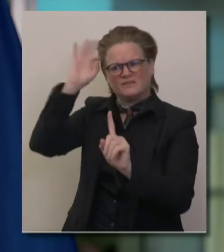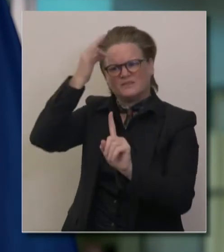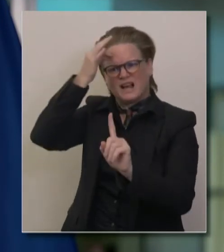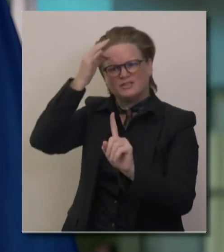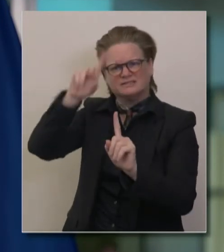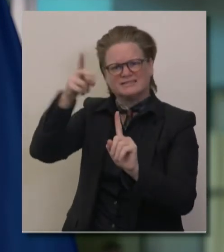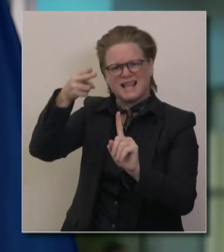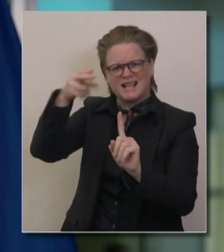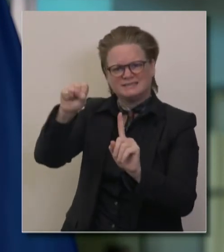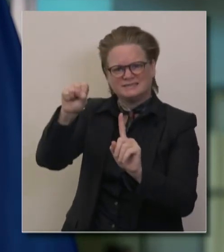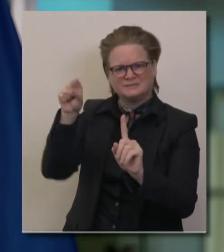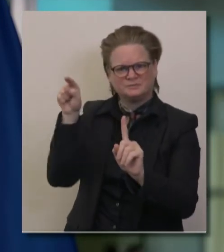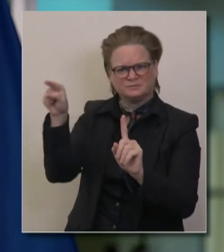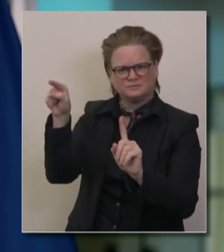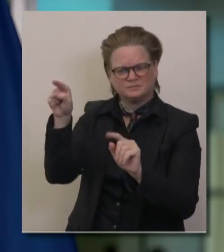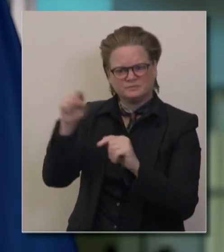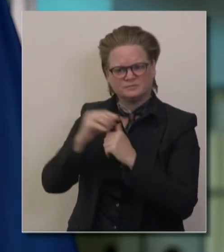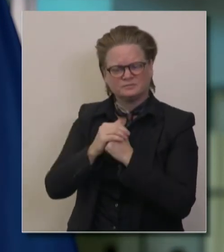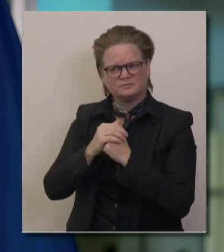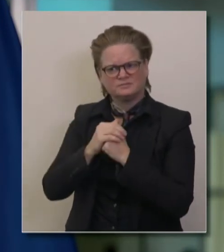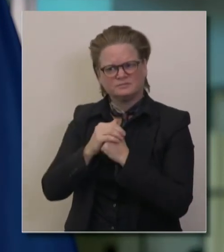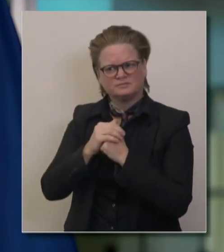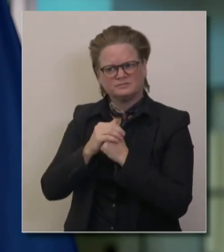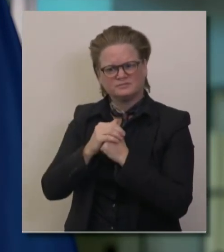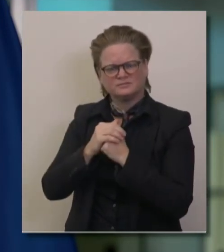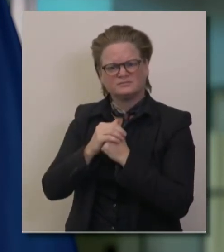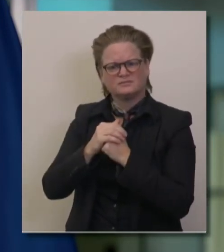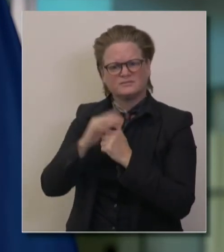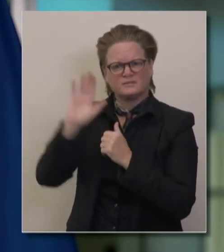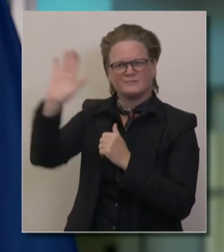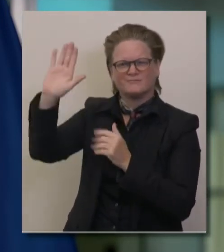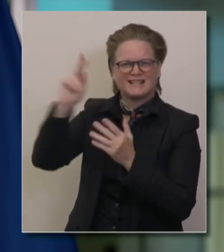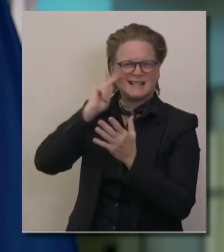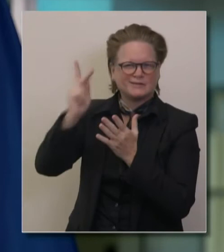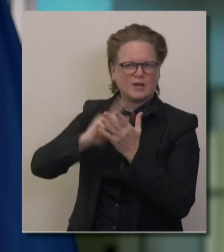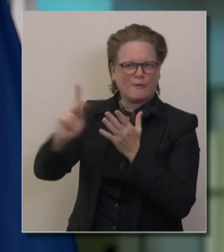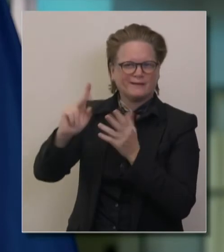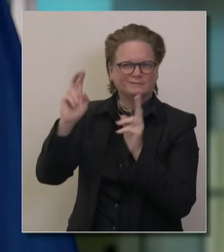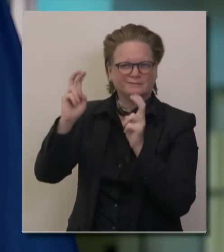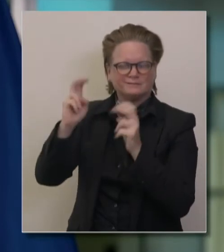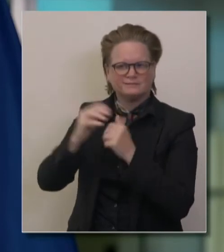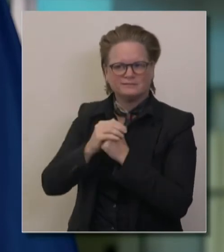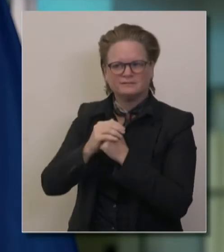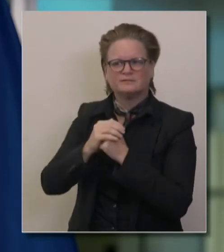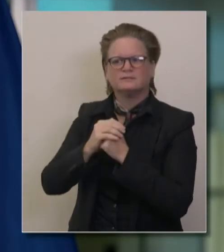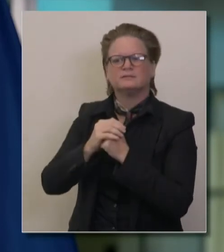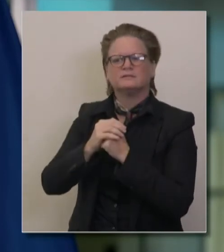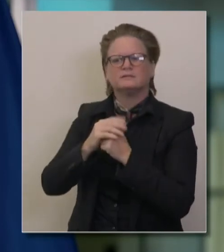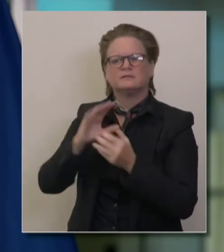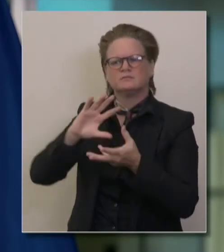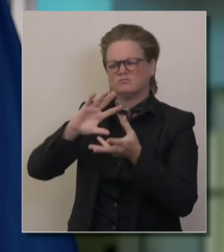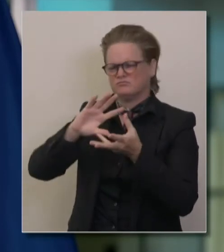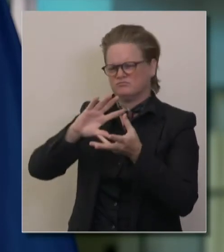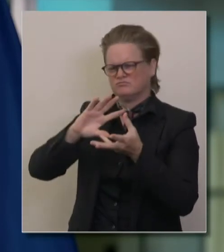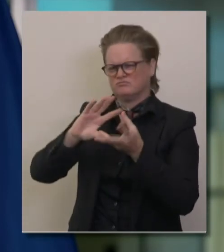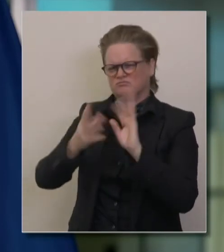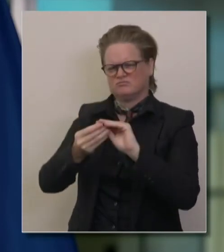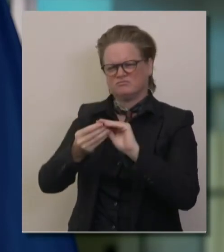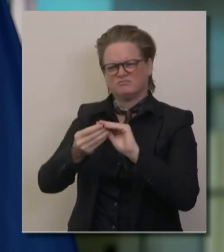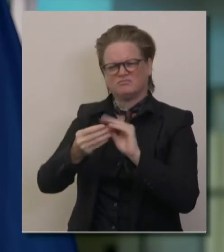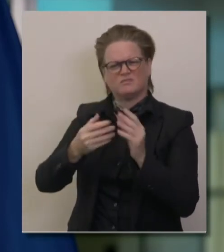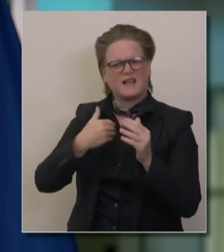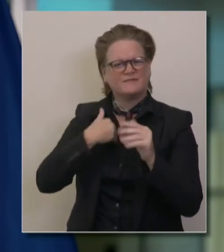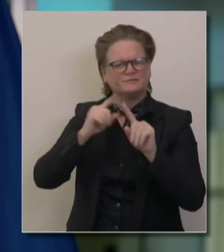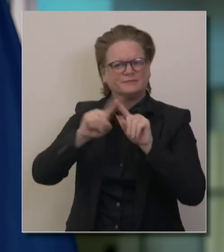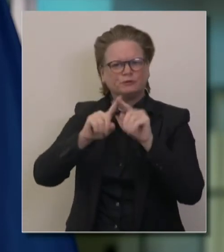Javier Becerra is a game changer for the state of California and 1115 waivers on the 1332 waivers on all of the issues related to Cal AM. And if